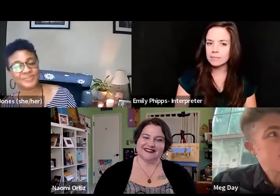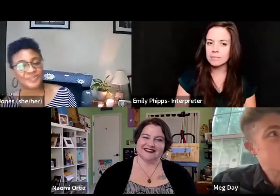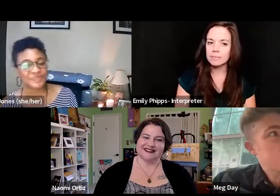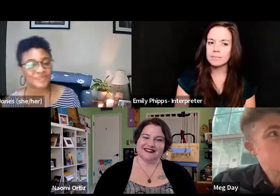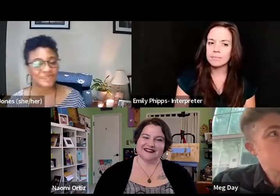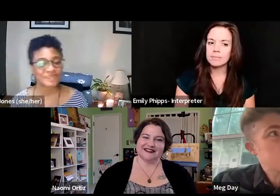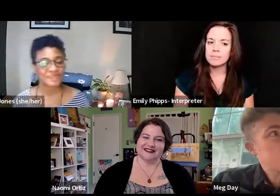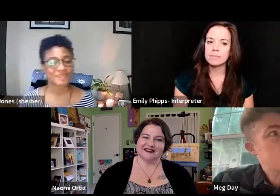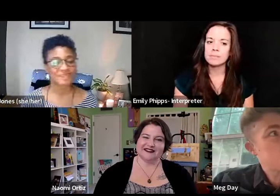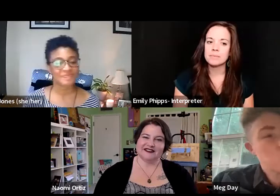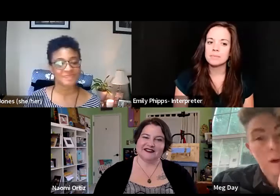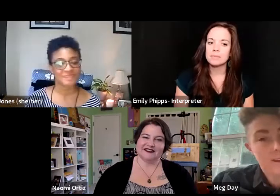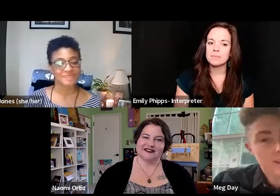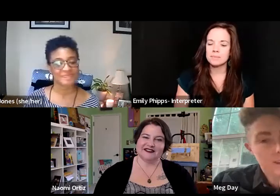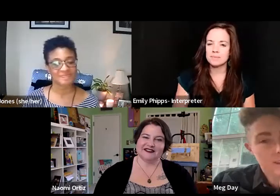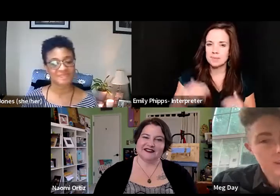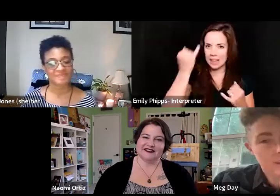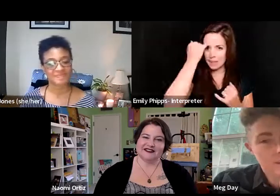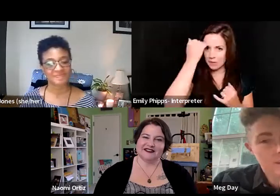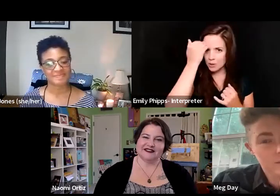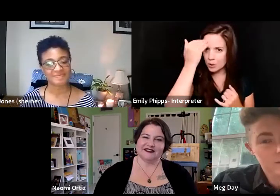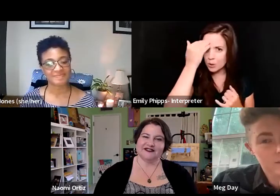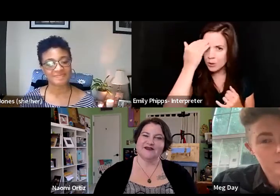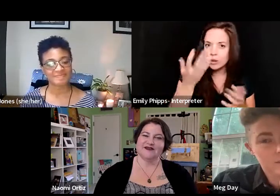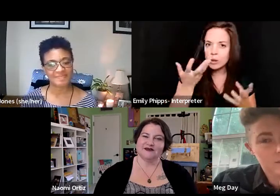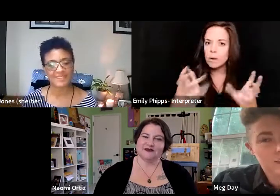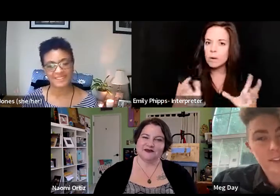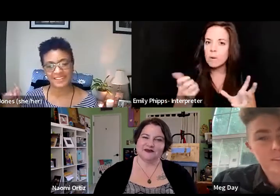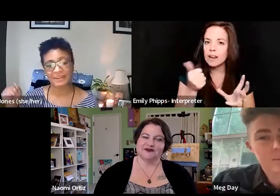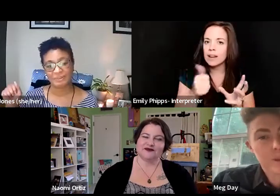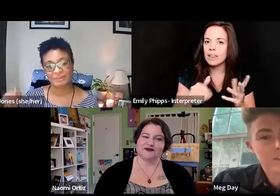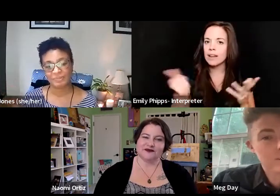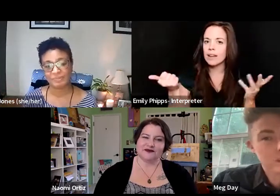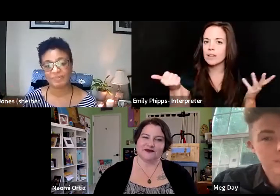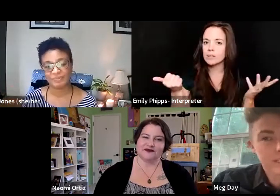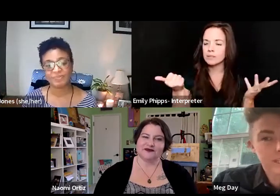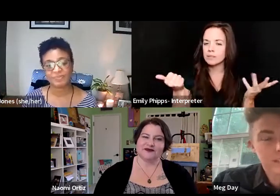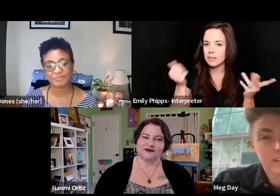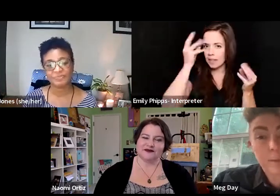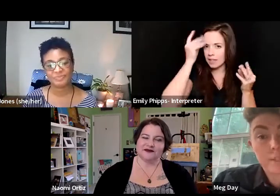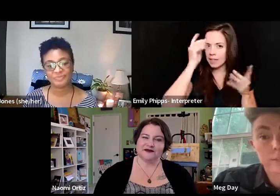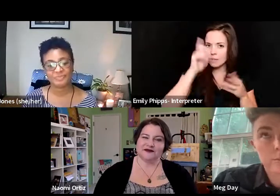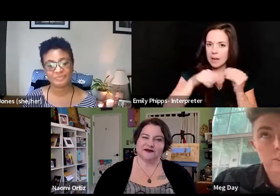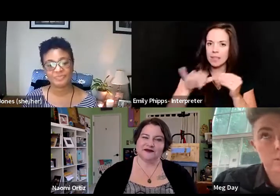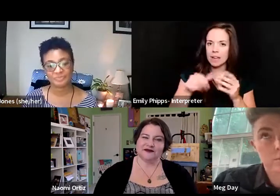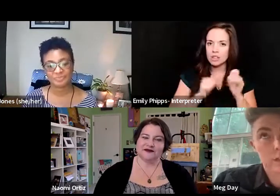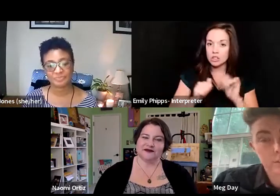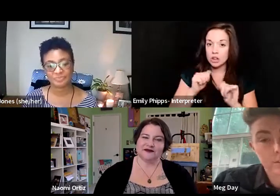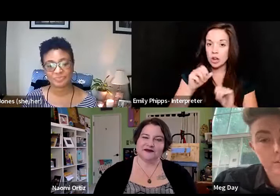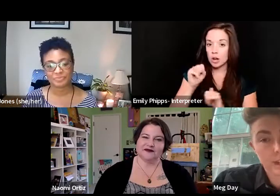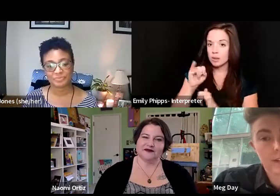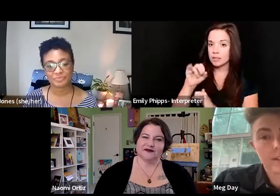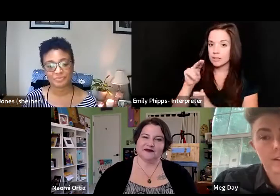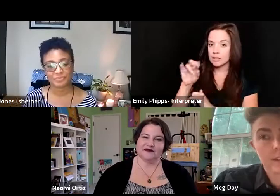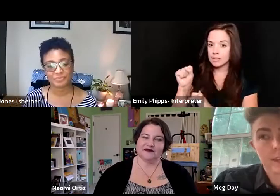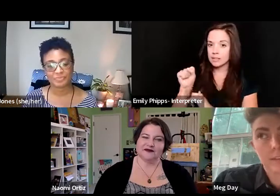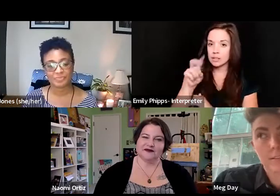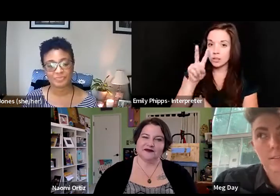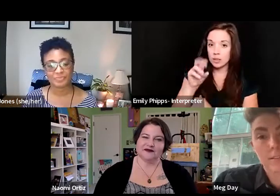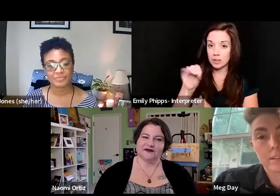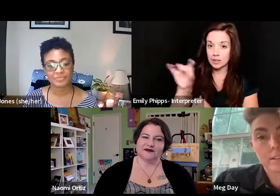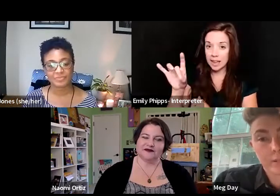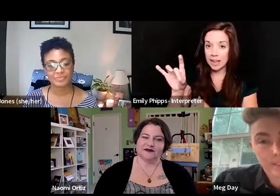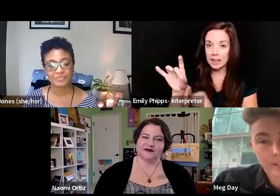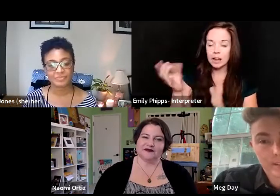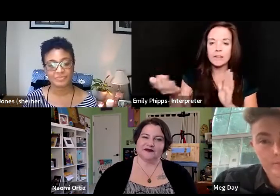but I think if you knew you wouldn't want anything else. Like I think about that show at Sins, I mean, it was what, 2008 and then again